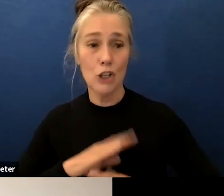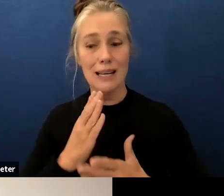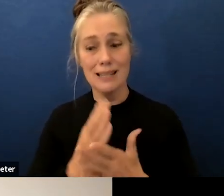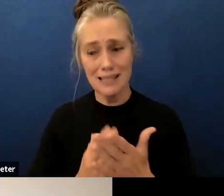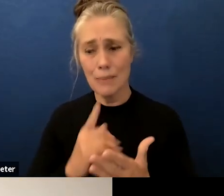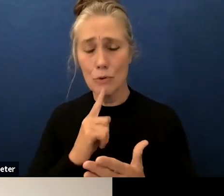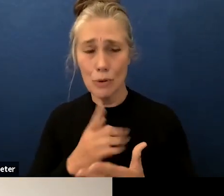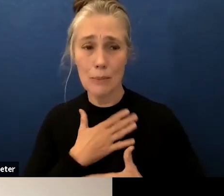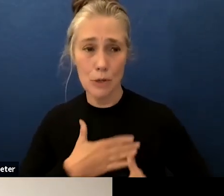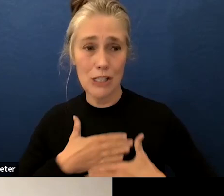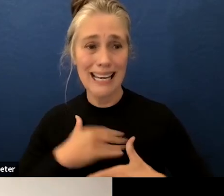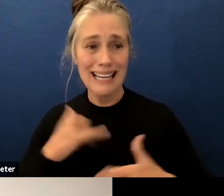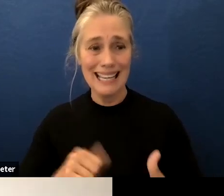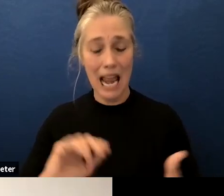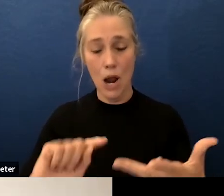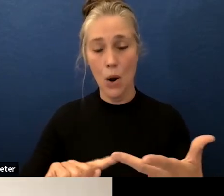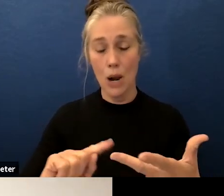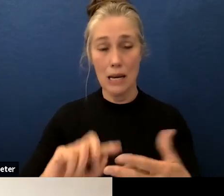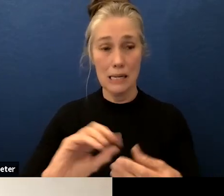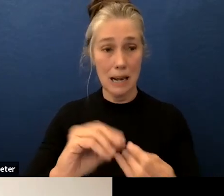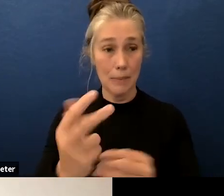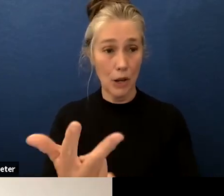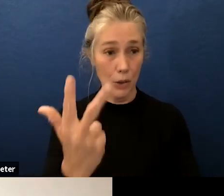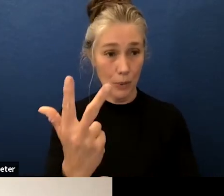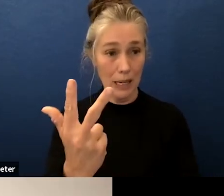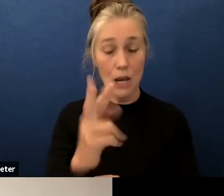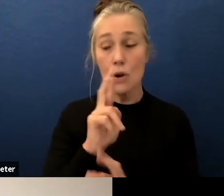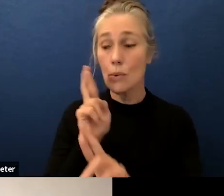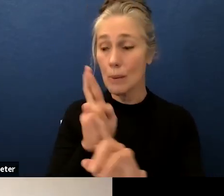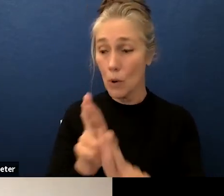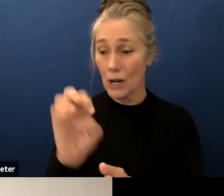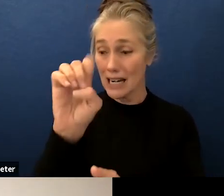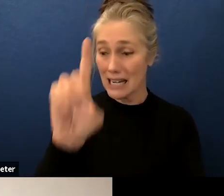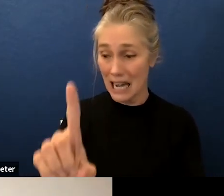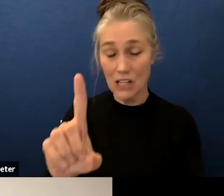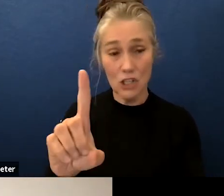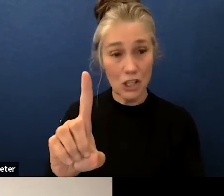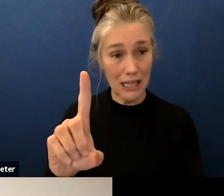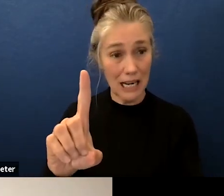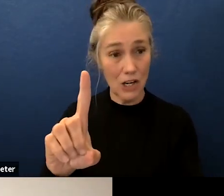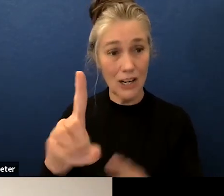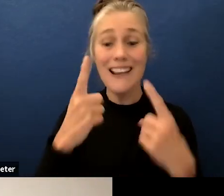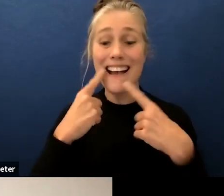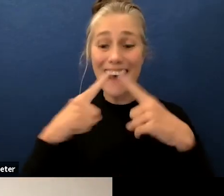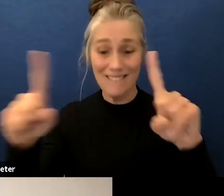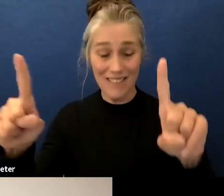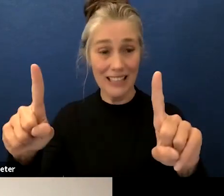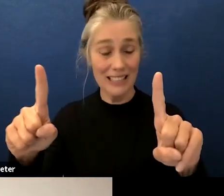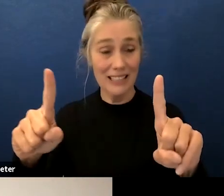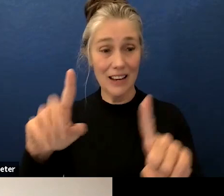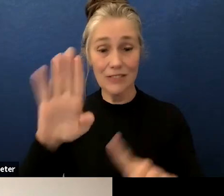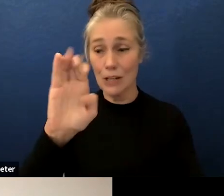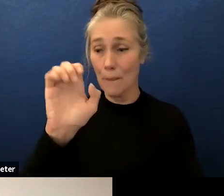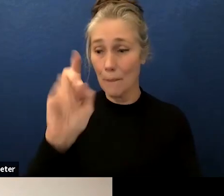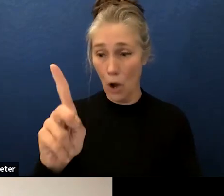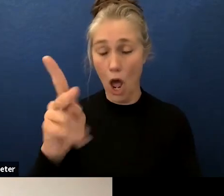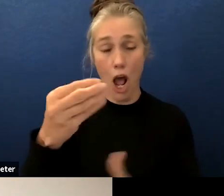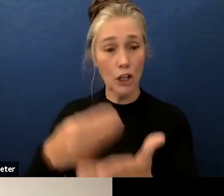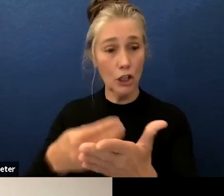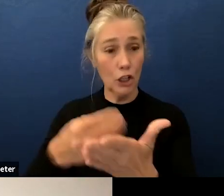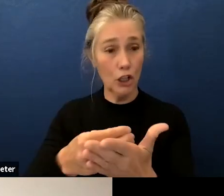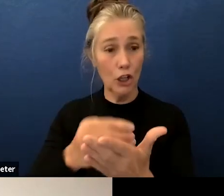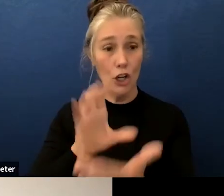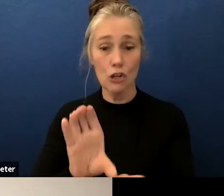number three the report on the educator effectiveness block grant and that would be mr vince please